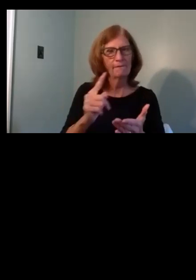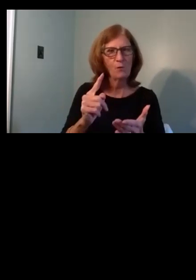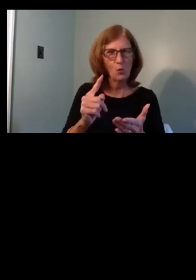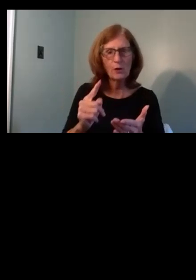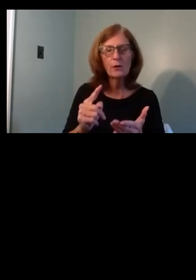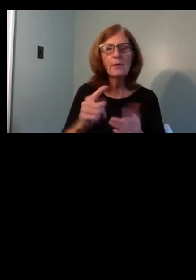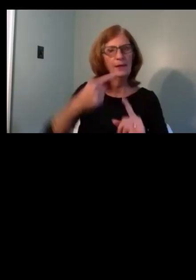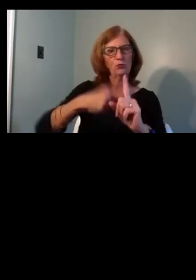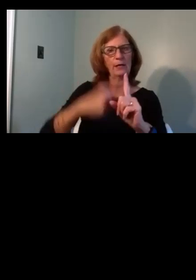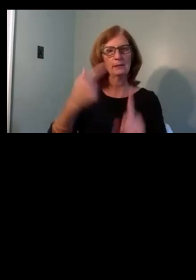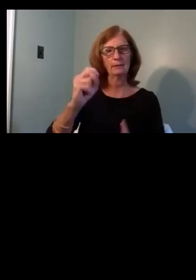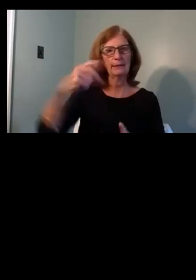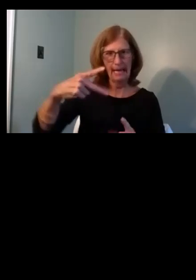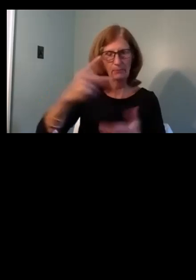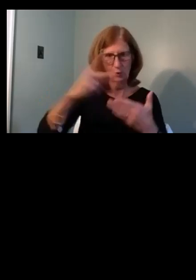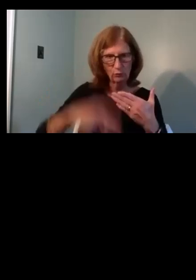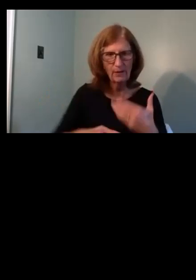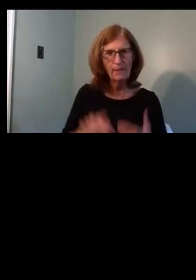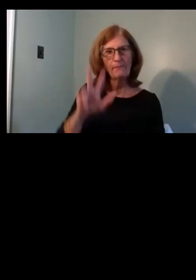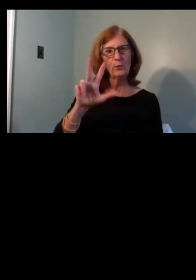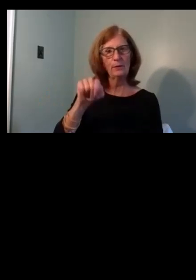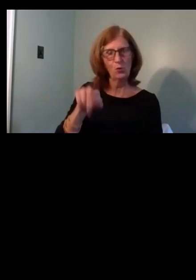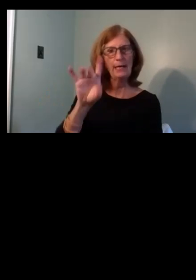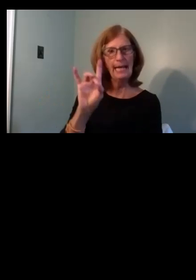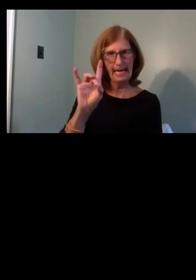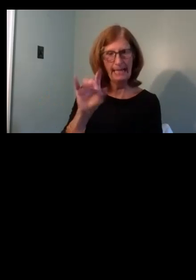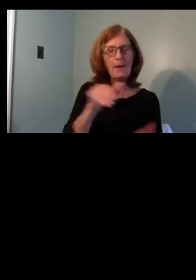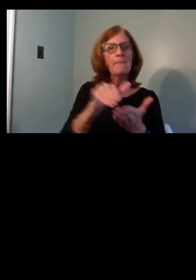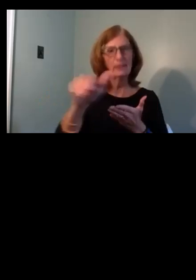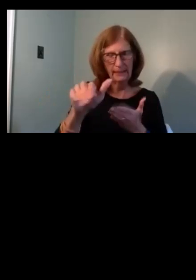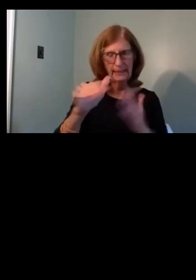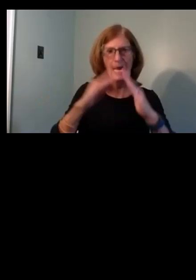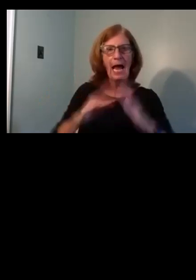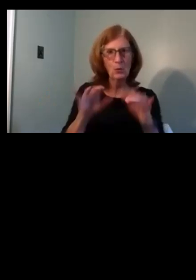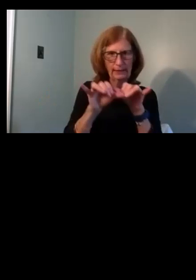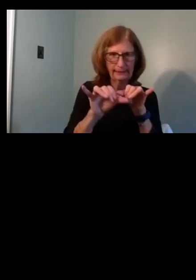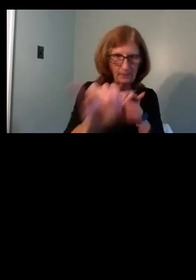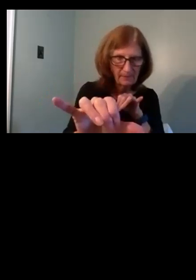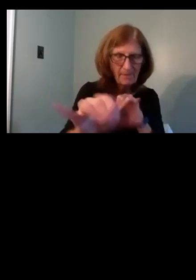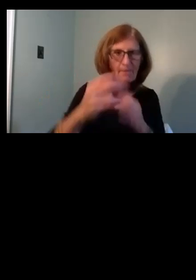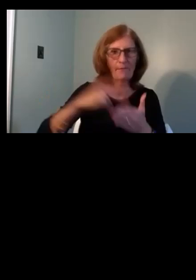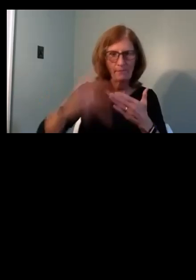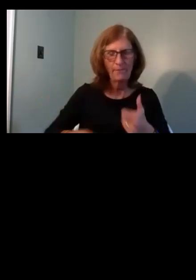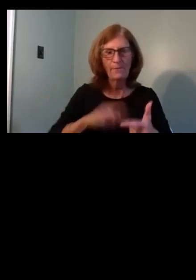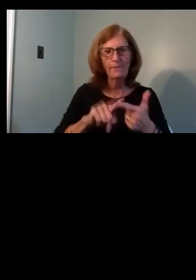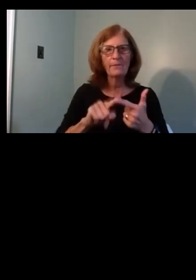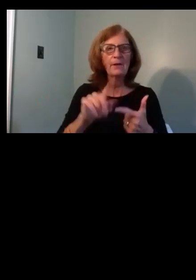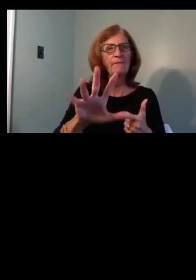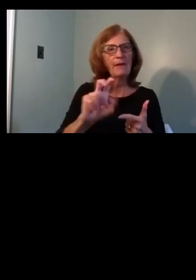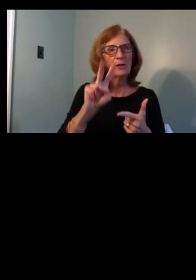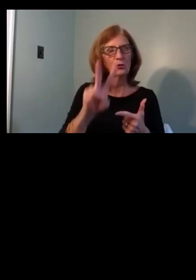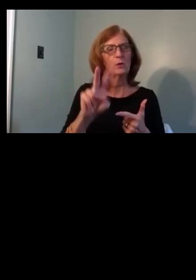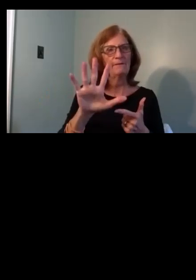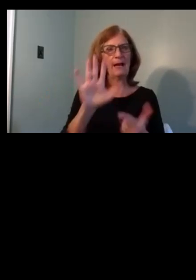Program, $3.8 million. Housing Stabilization Program, $525,000.